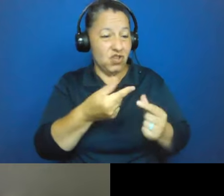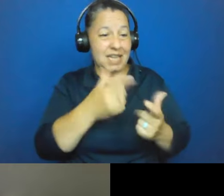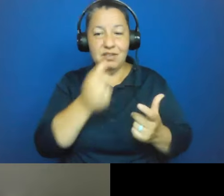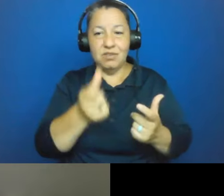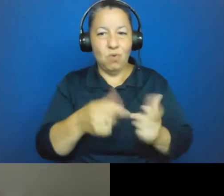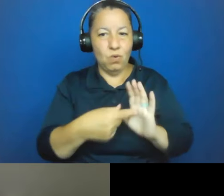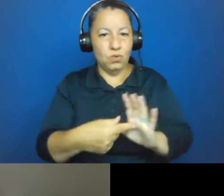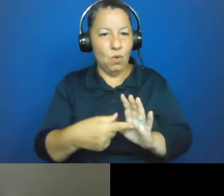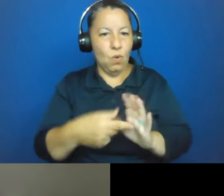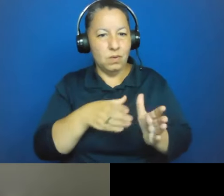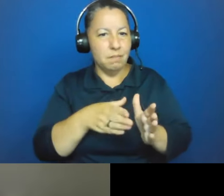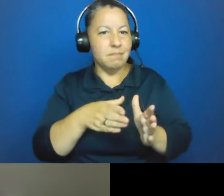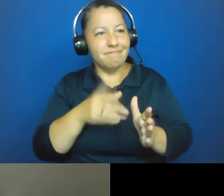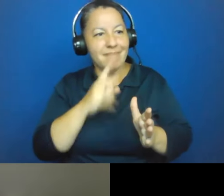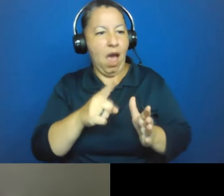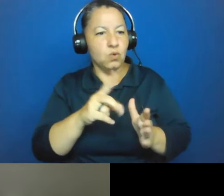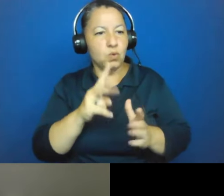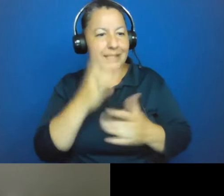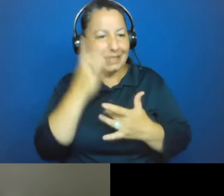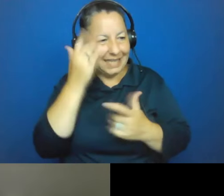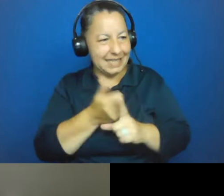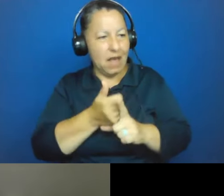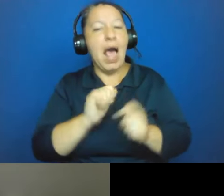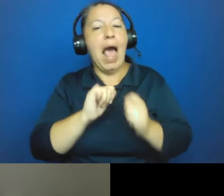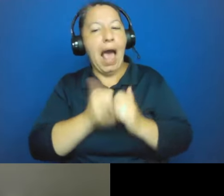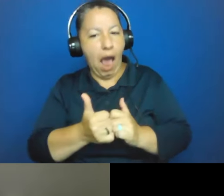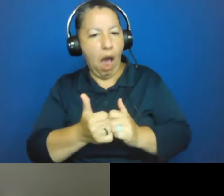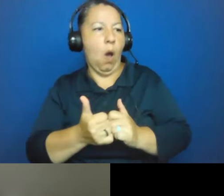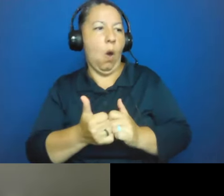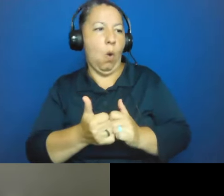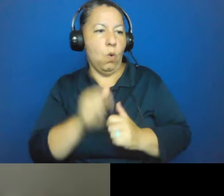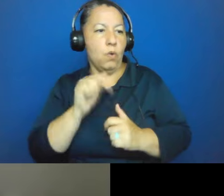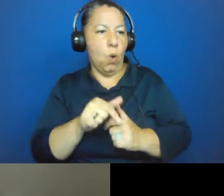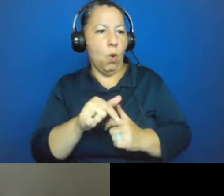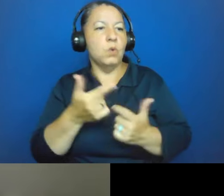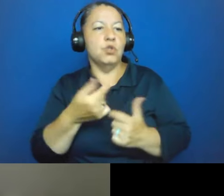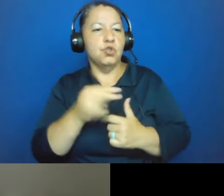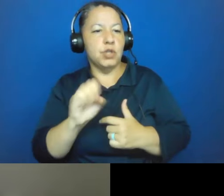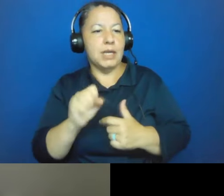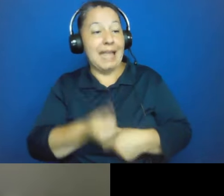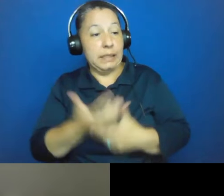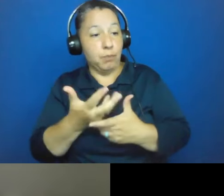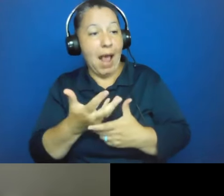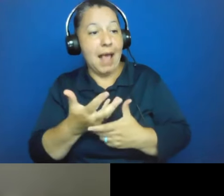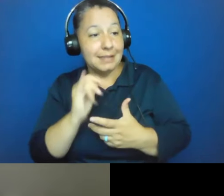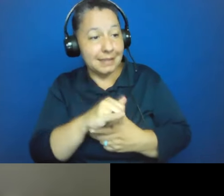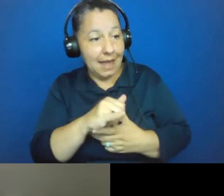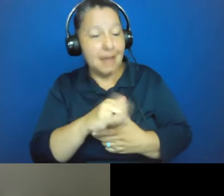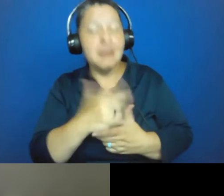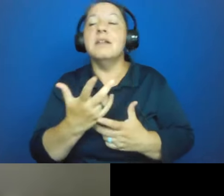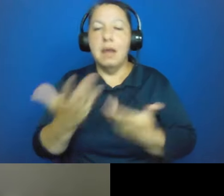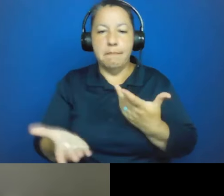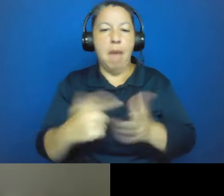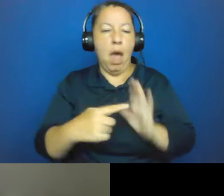and the proteins may make themselves present. I didn't actually show you, but there is a tissue, basically,